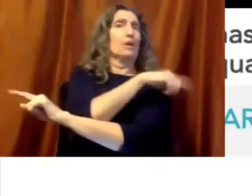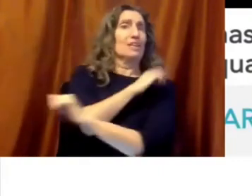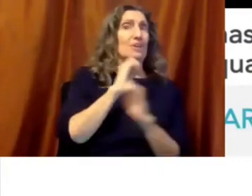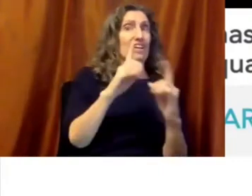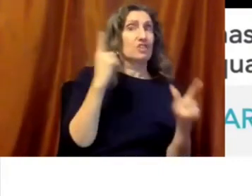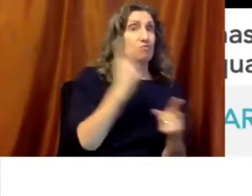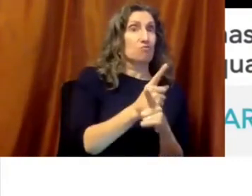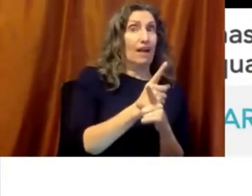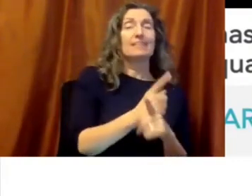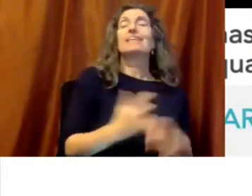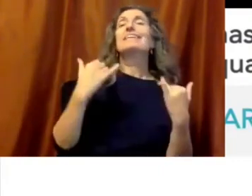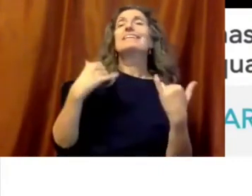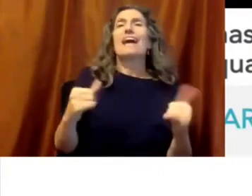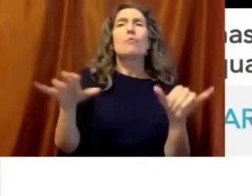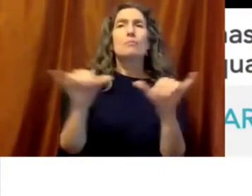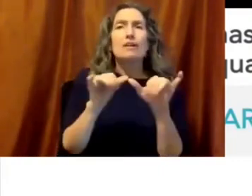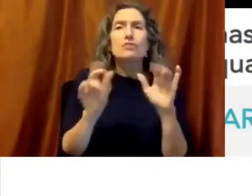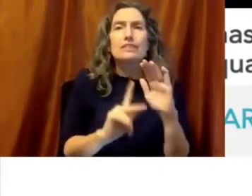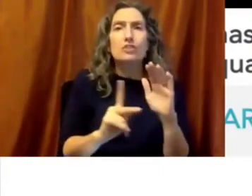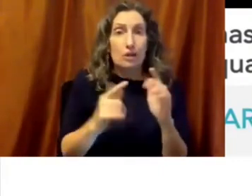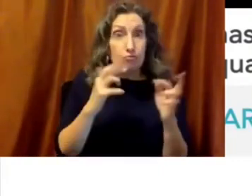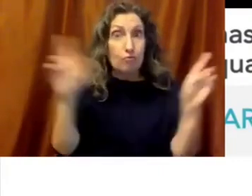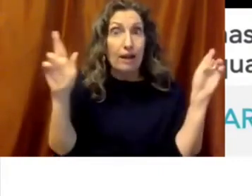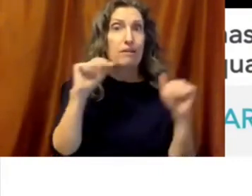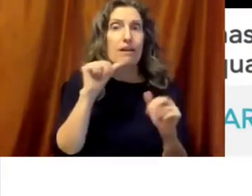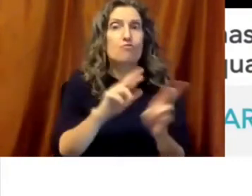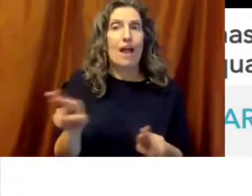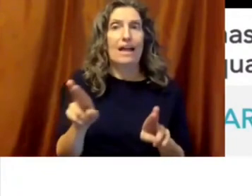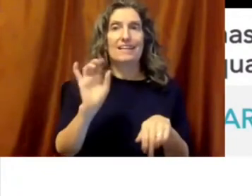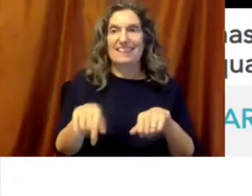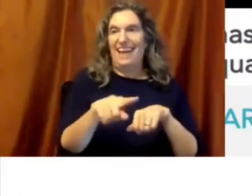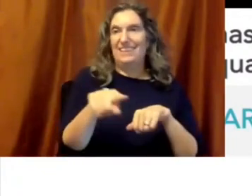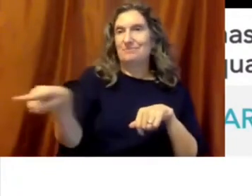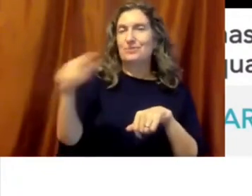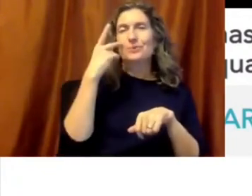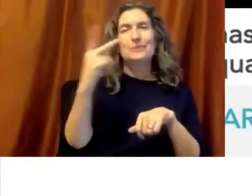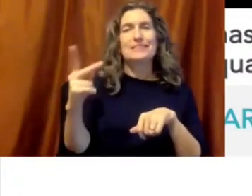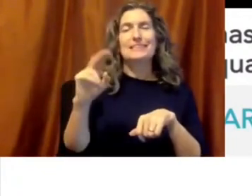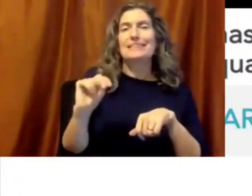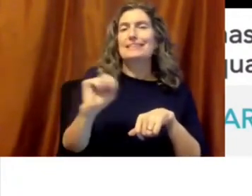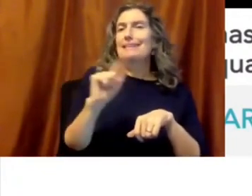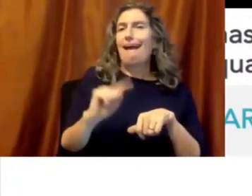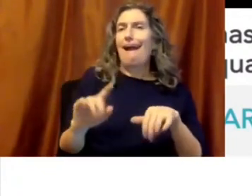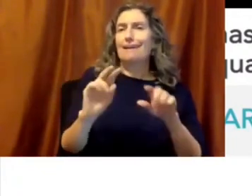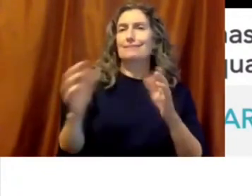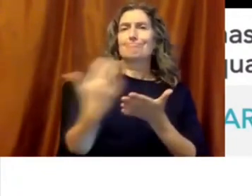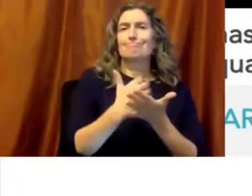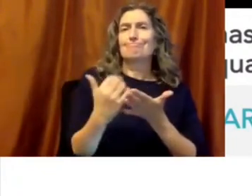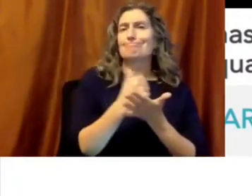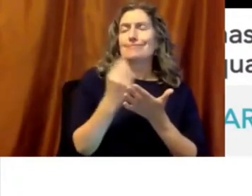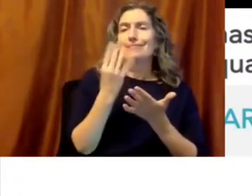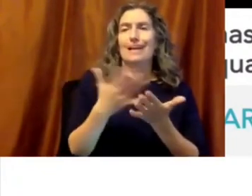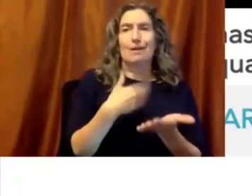Kindergarten, whether they're ready for kindergarten is really key. And this is, we've been able to, as NAS, to get